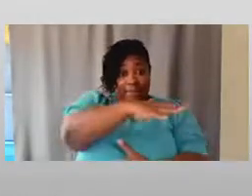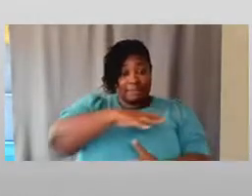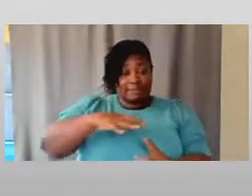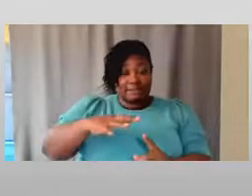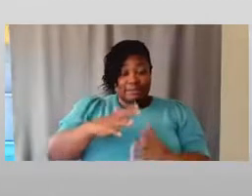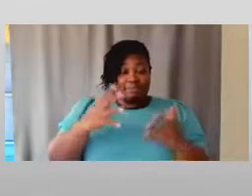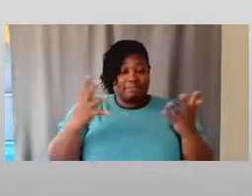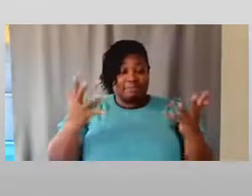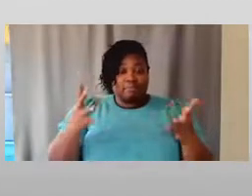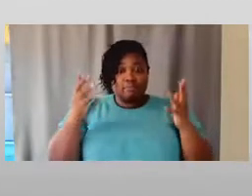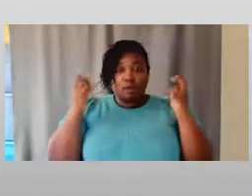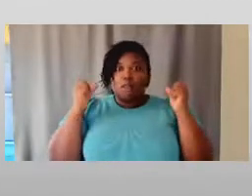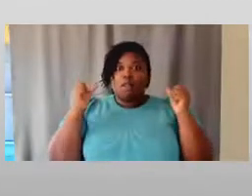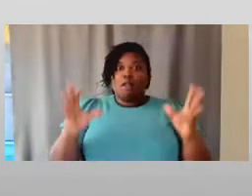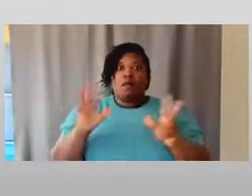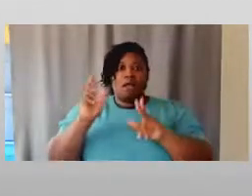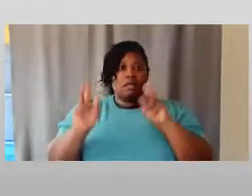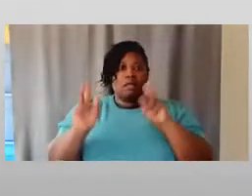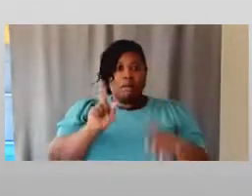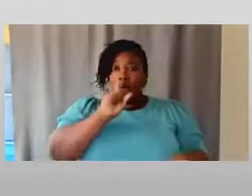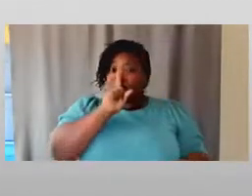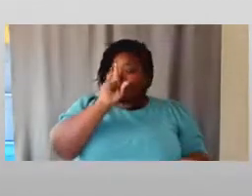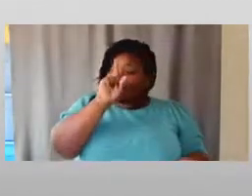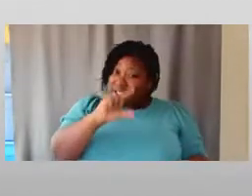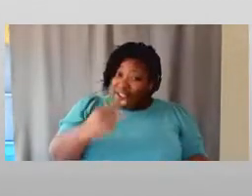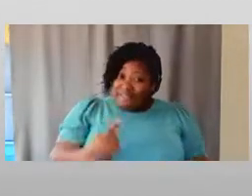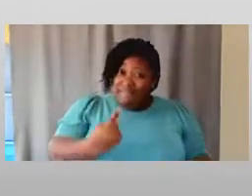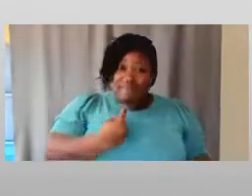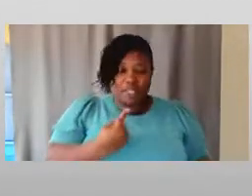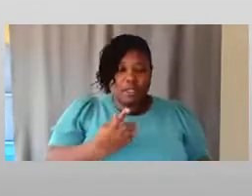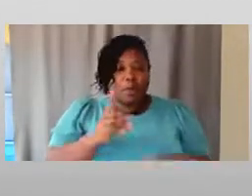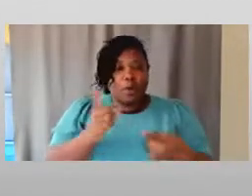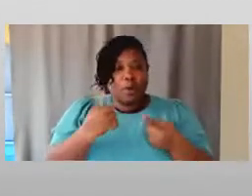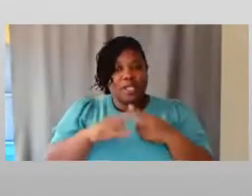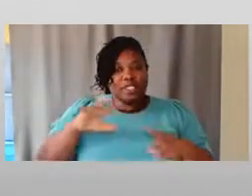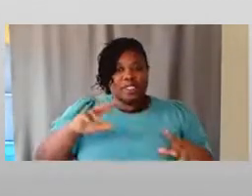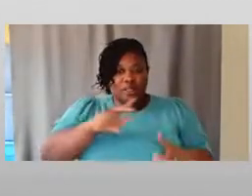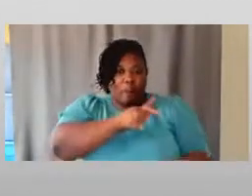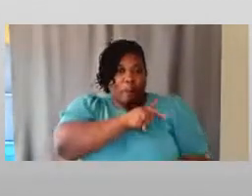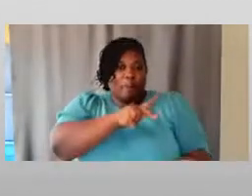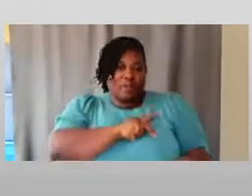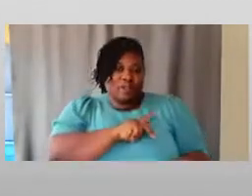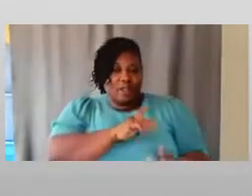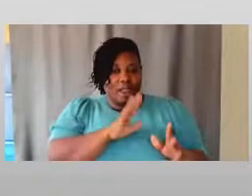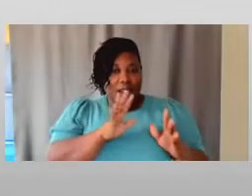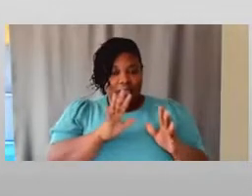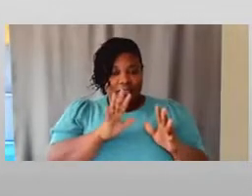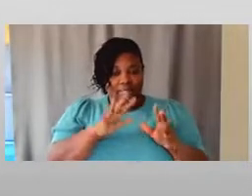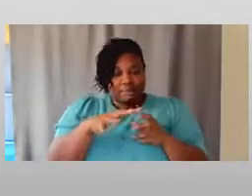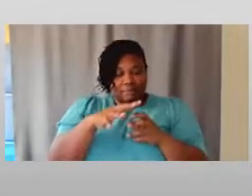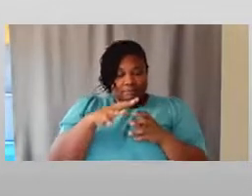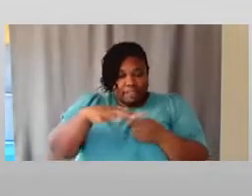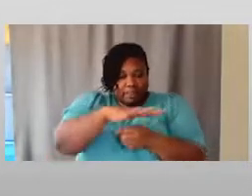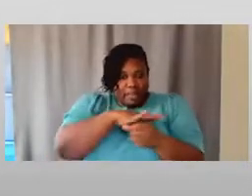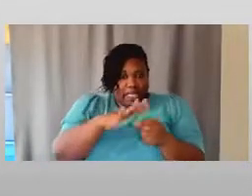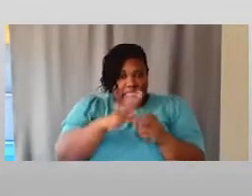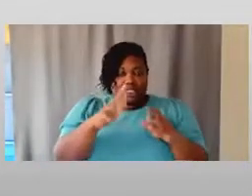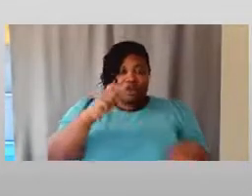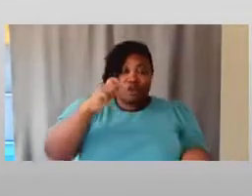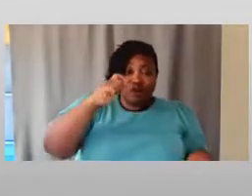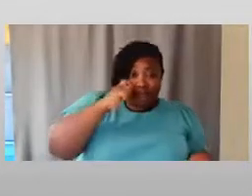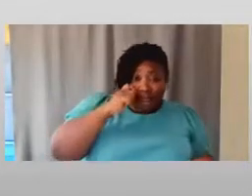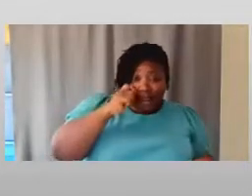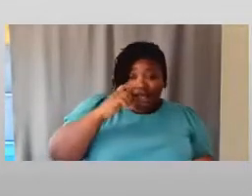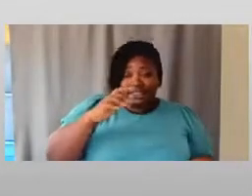people get really offended when there's these personalized spaces for people, whether it be race or disability or sexuality.